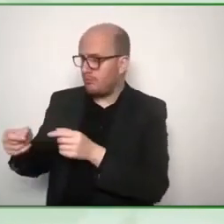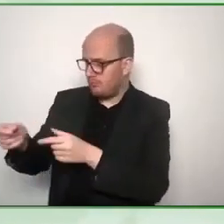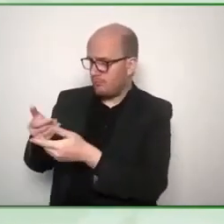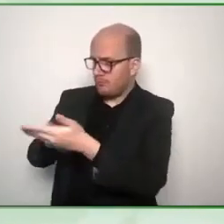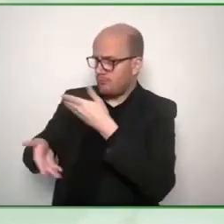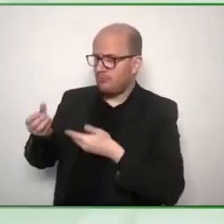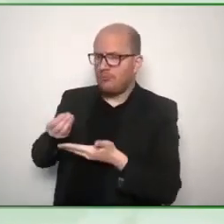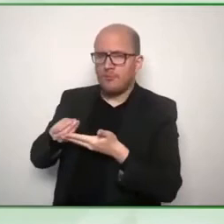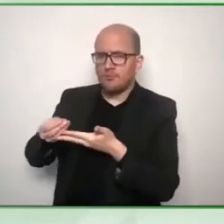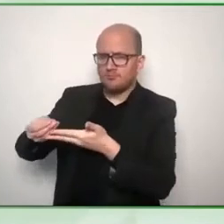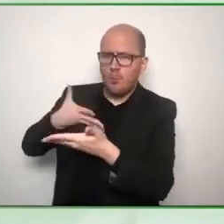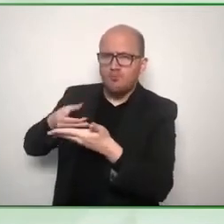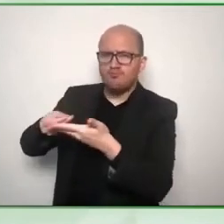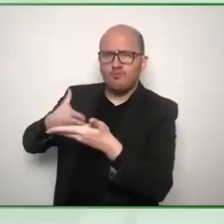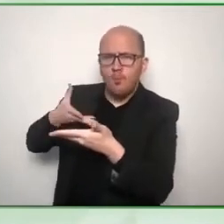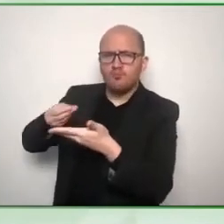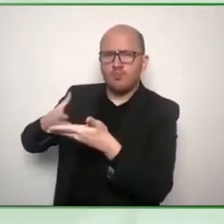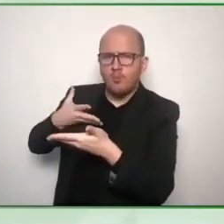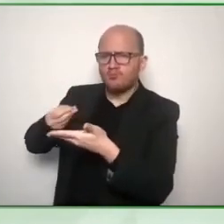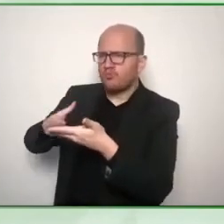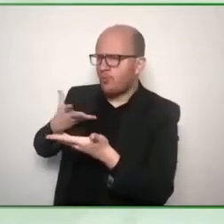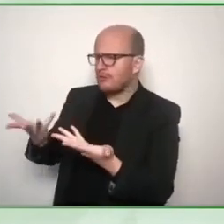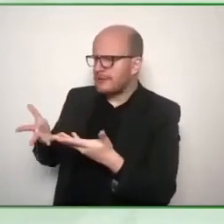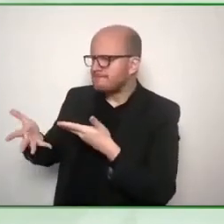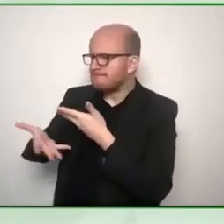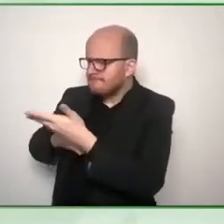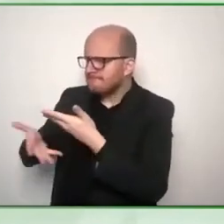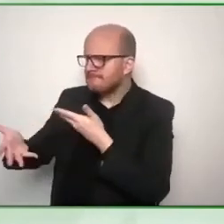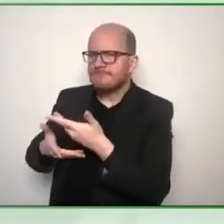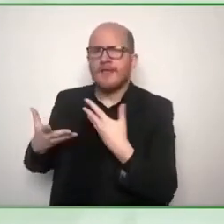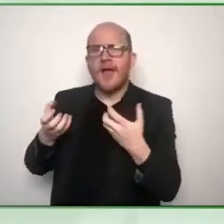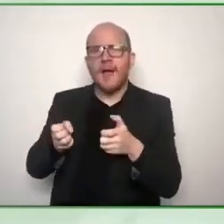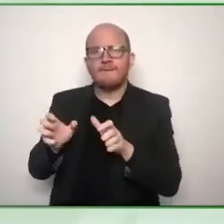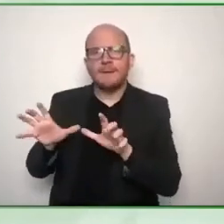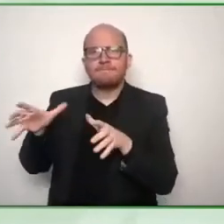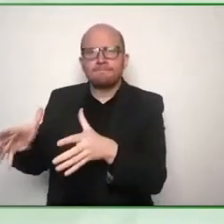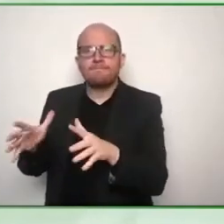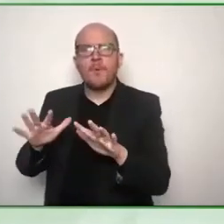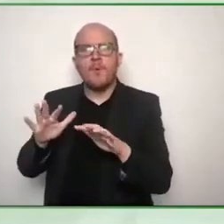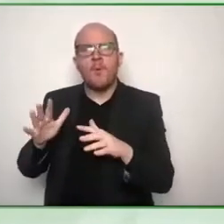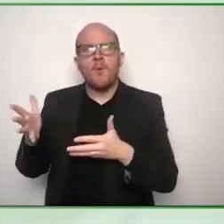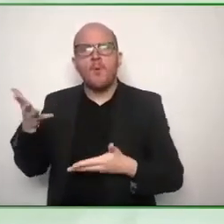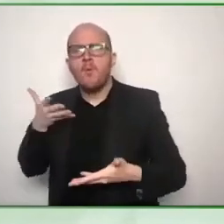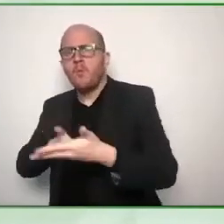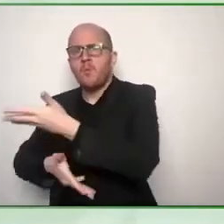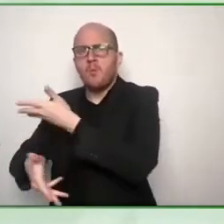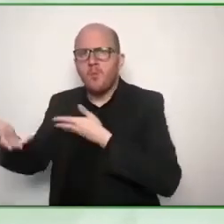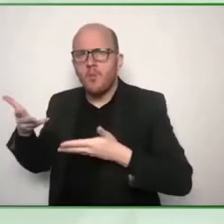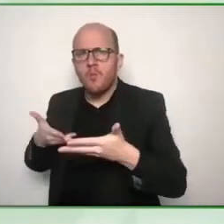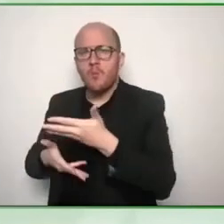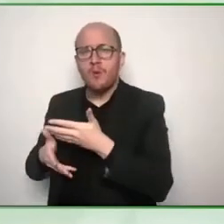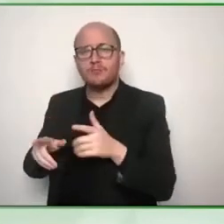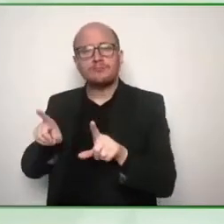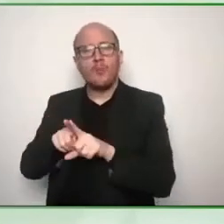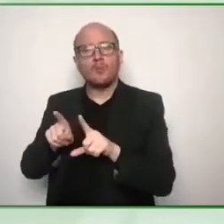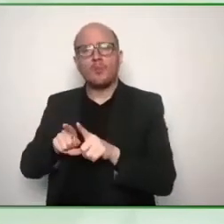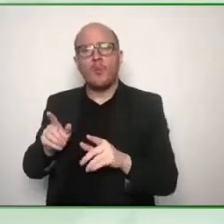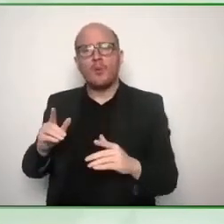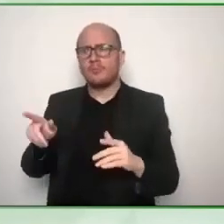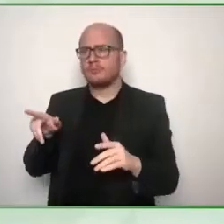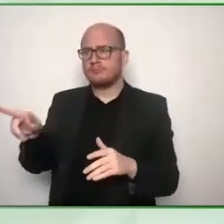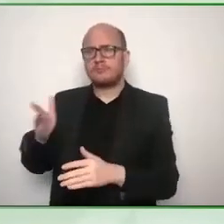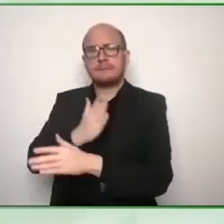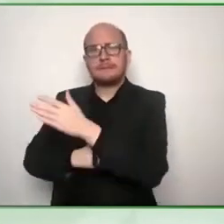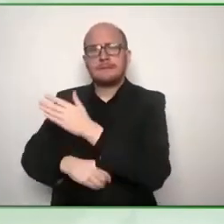a number of workshops but also visiting people in their own homes to see how they use assistive technology and in particular the barriers